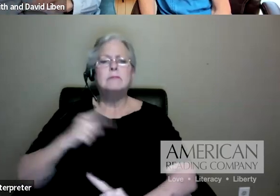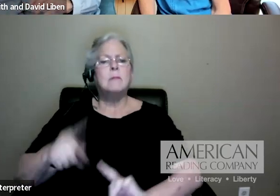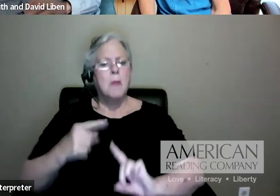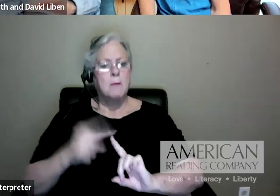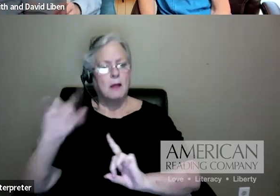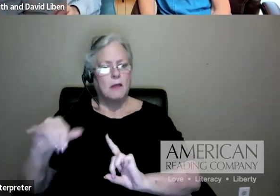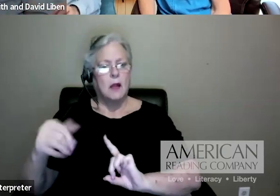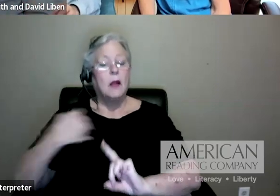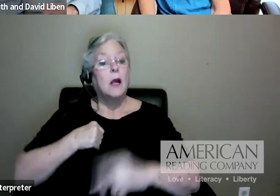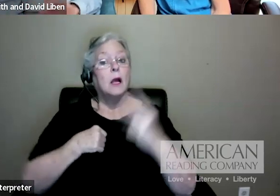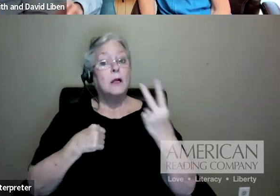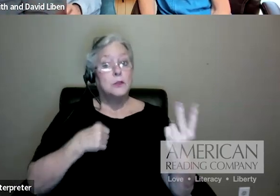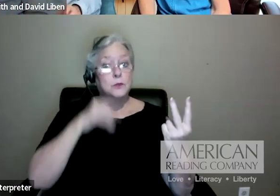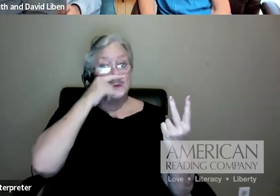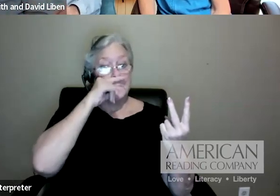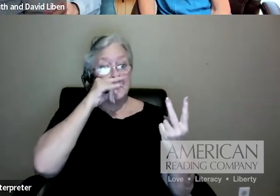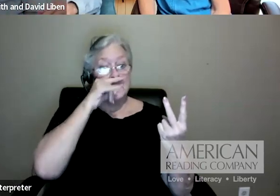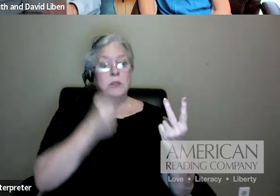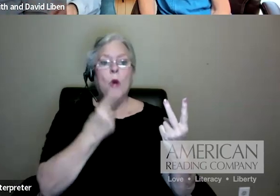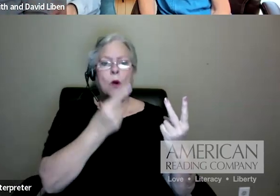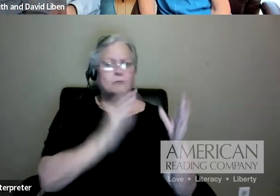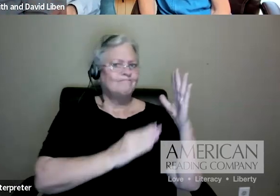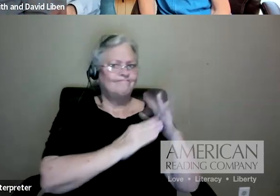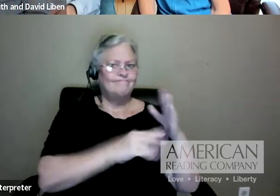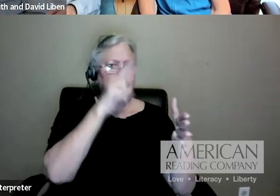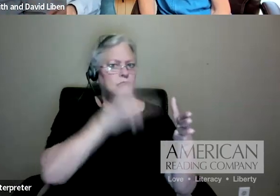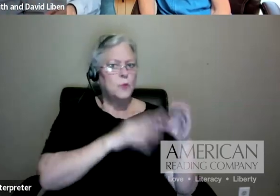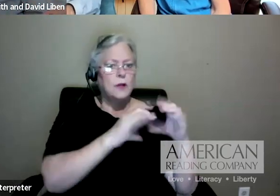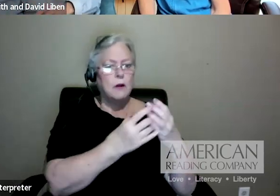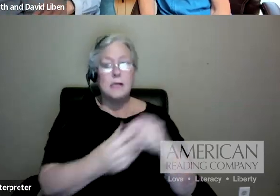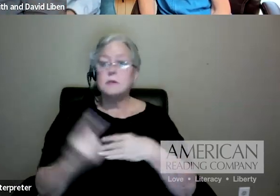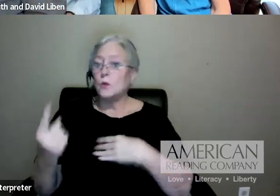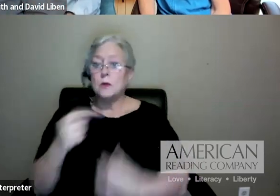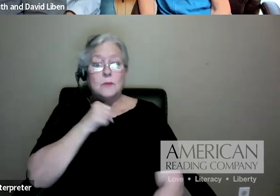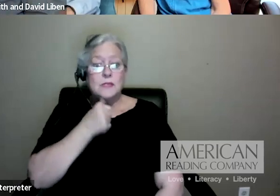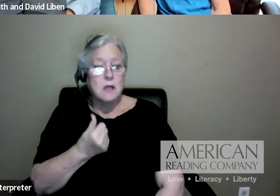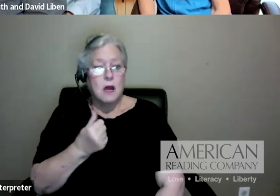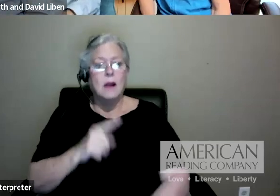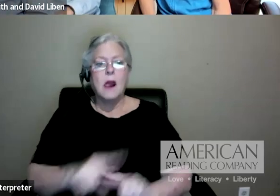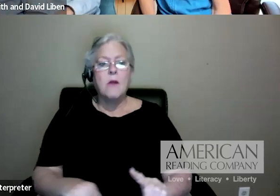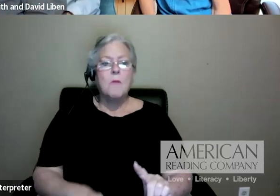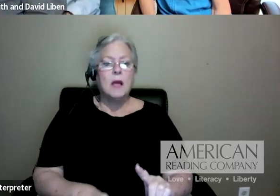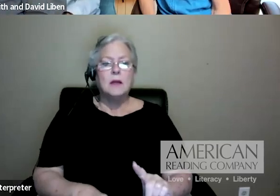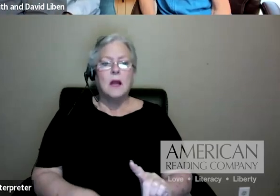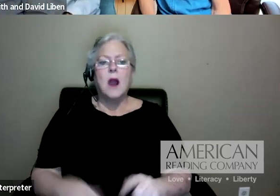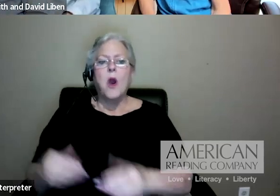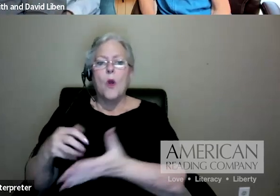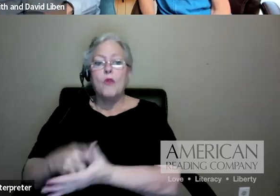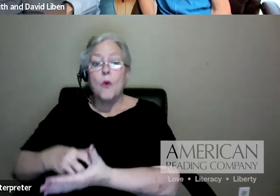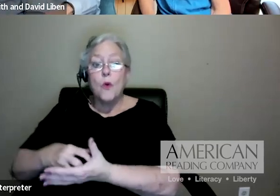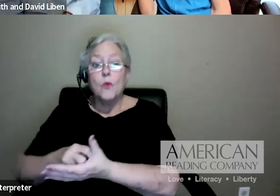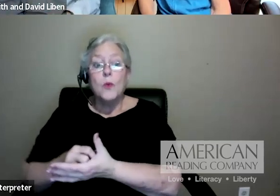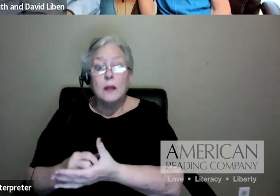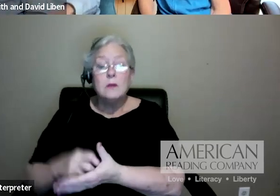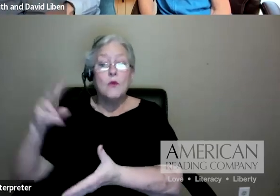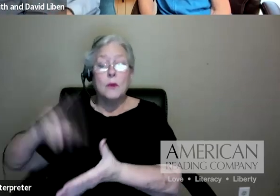two kids, one who was quite sure it was a top reader in the class and one of whom was not. But they both were, but the weak reader was clearly invested